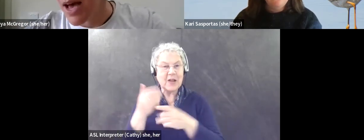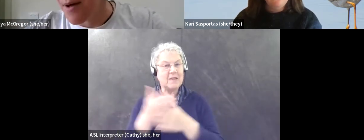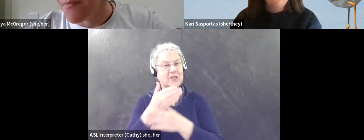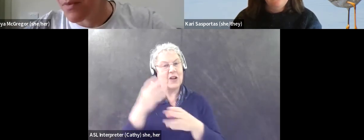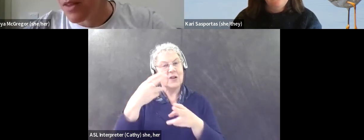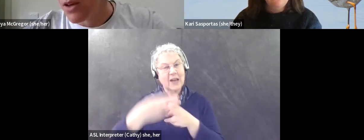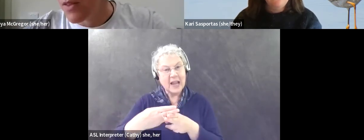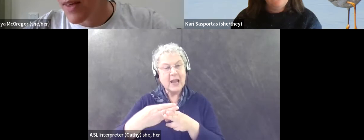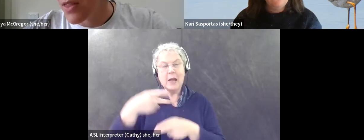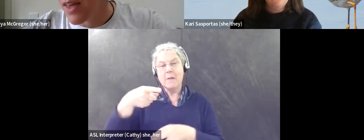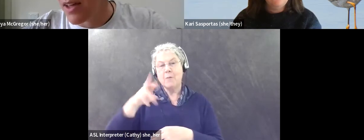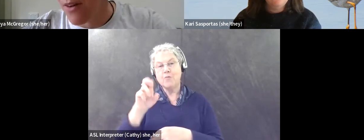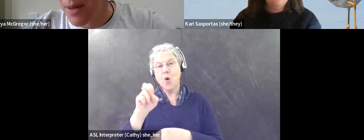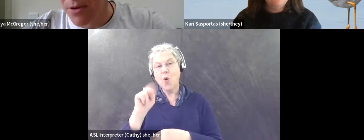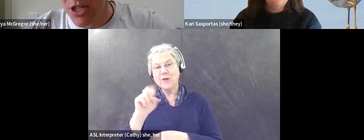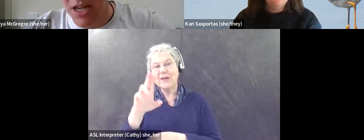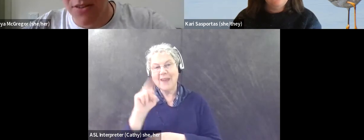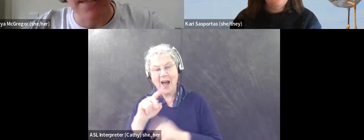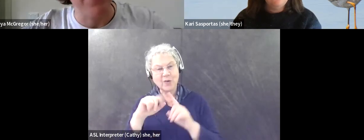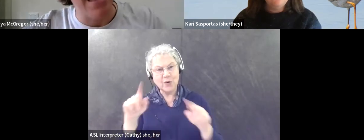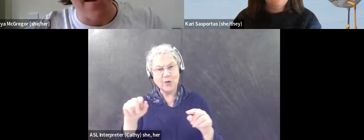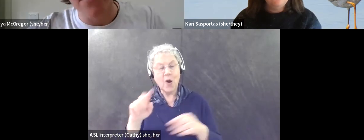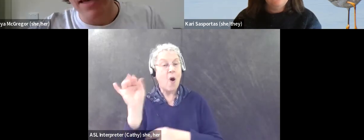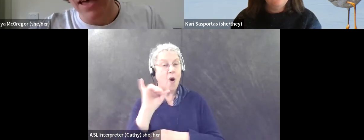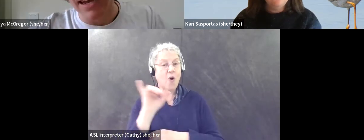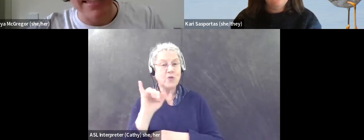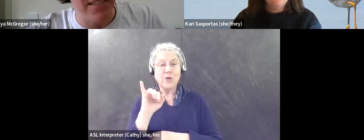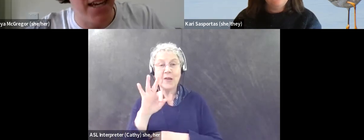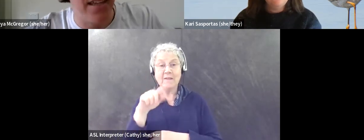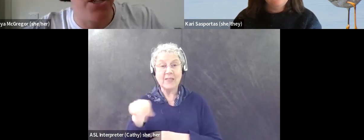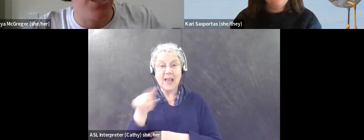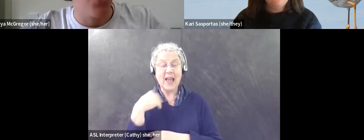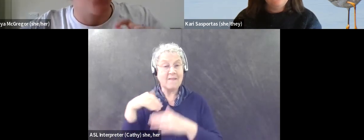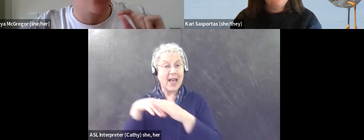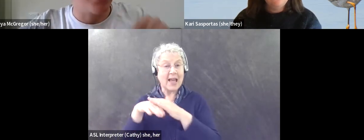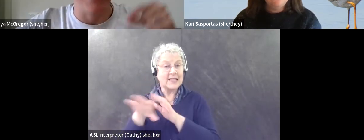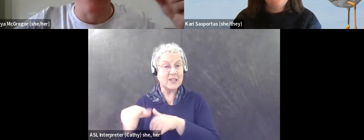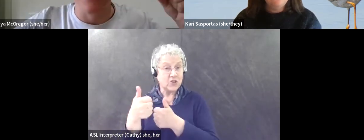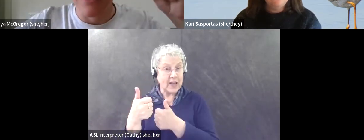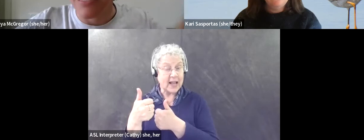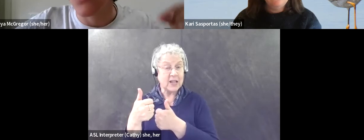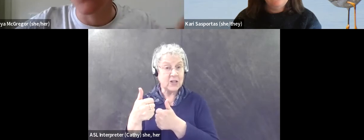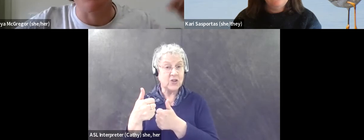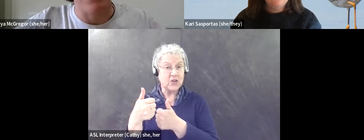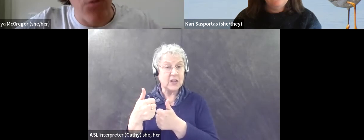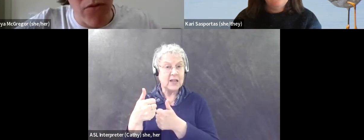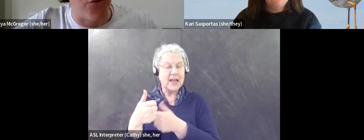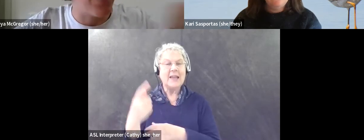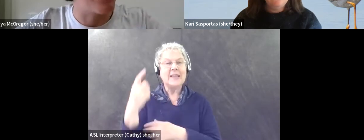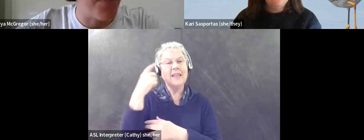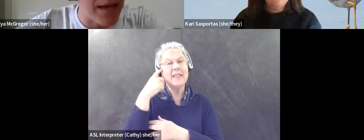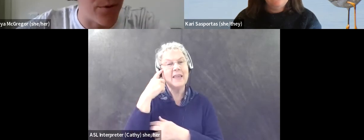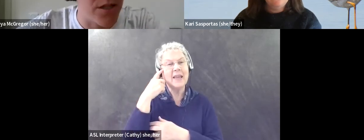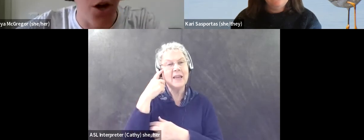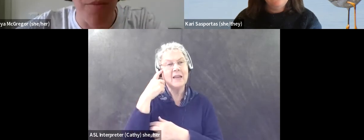um, the other thing I invite people to share is if they have an access challenge, which they, they think it would be helpful